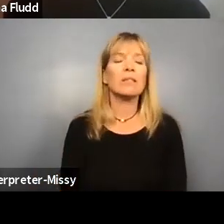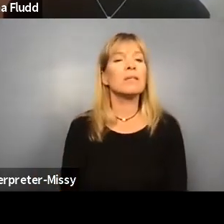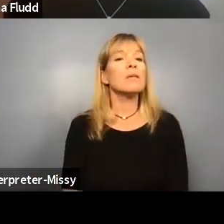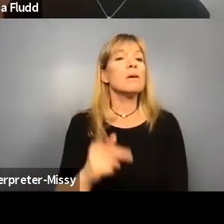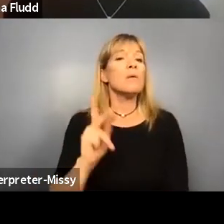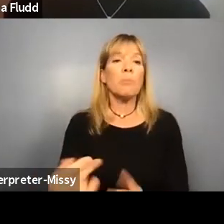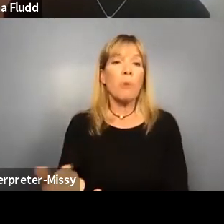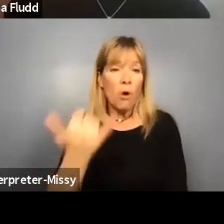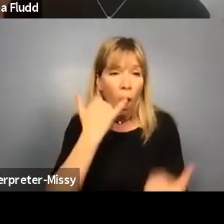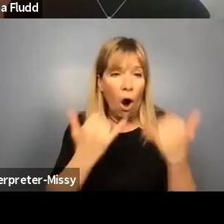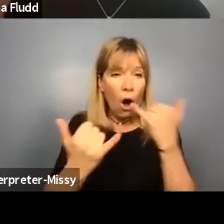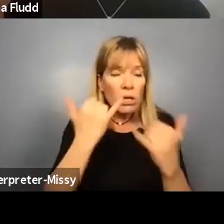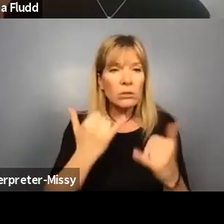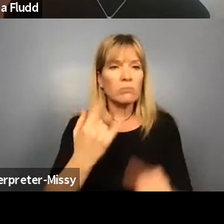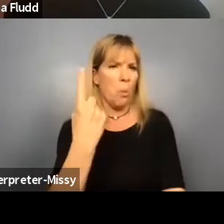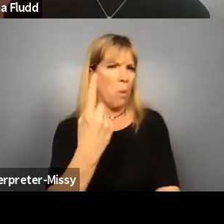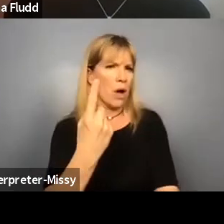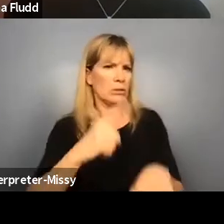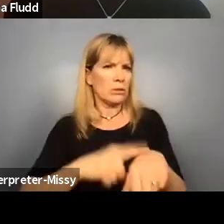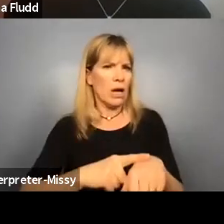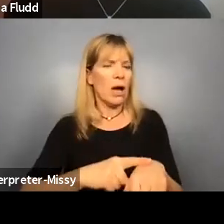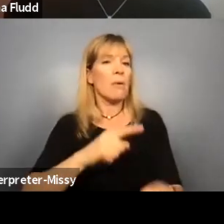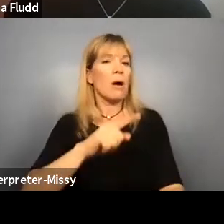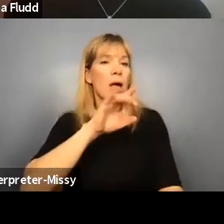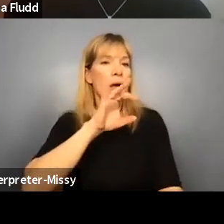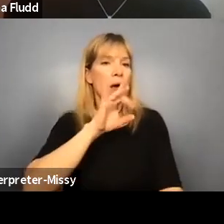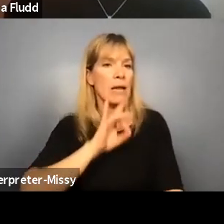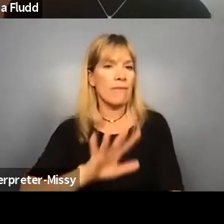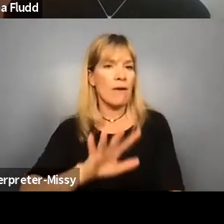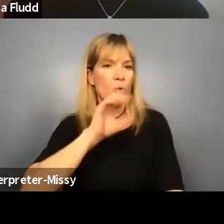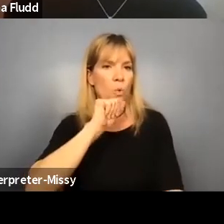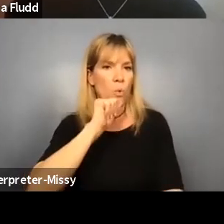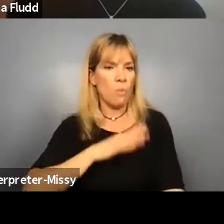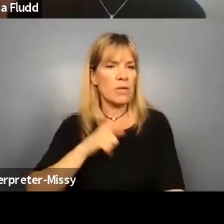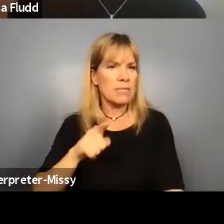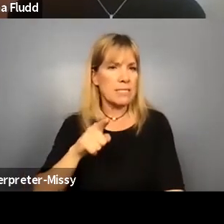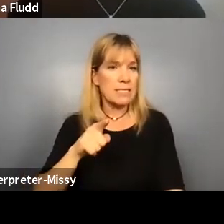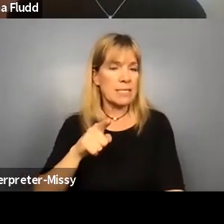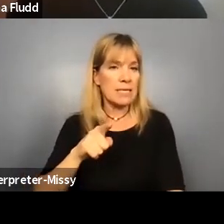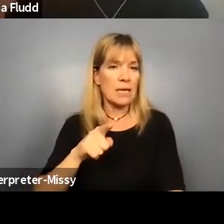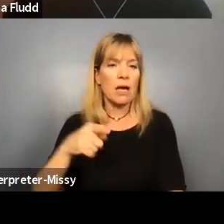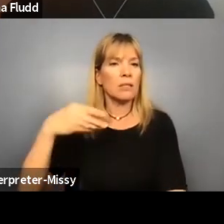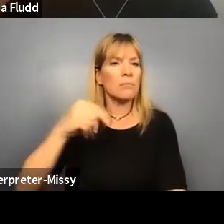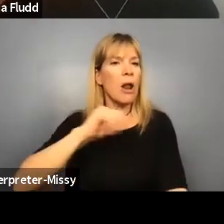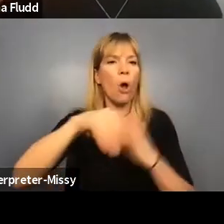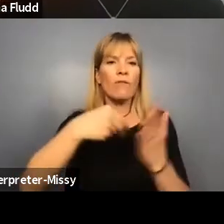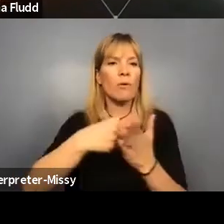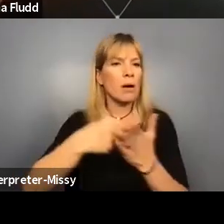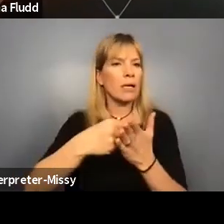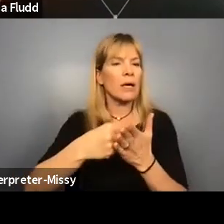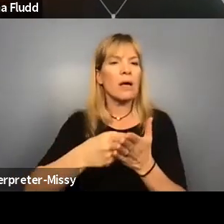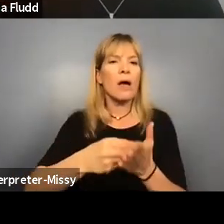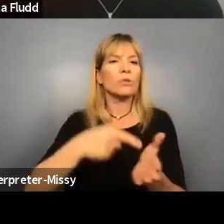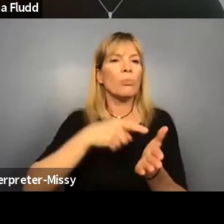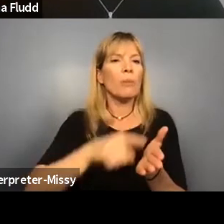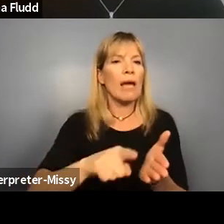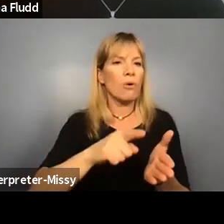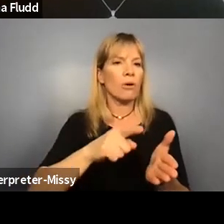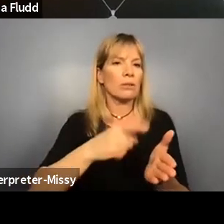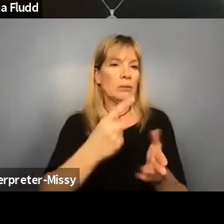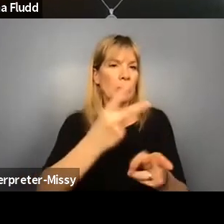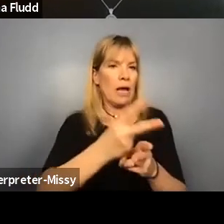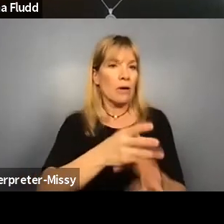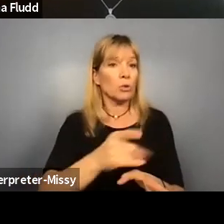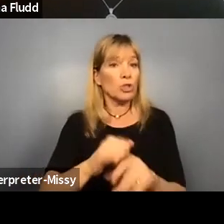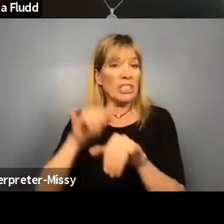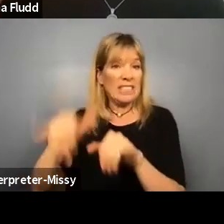calls, uh, one, for example, from an 85-year-old woman who had spent every dime she had to pay for attendance services so that